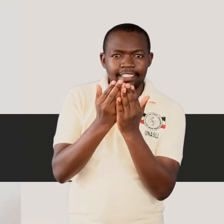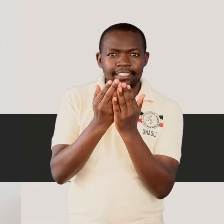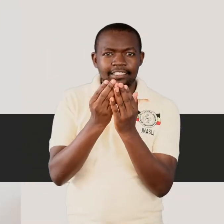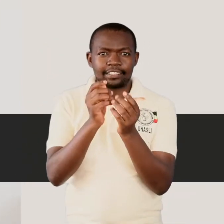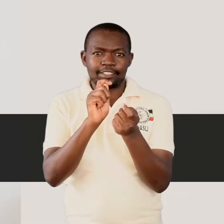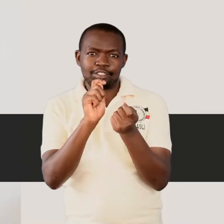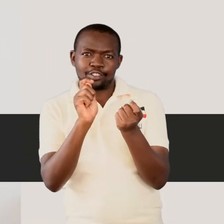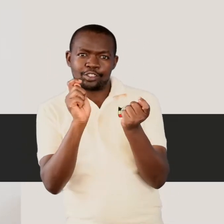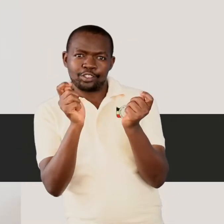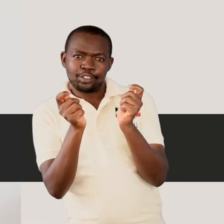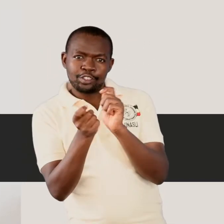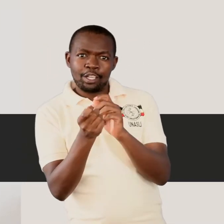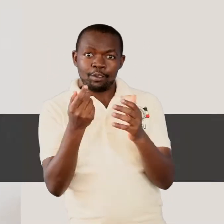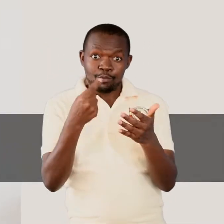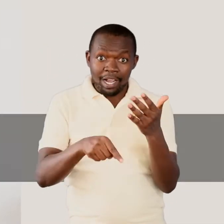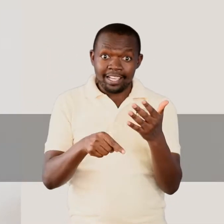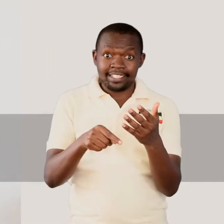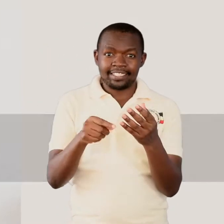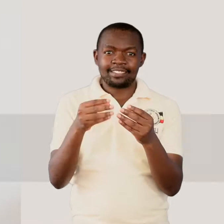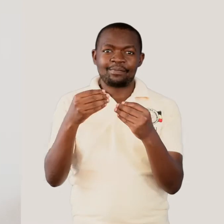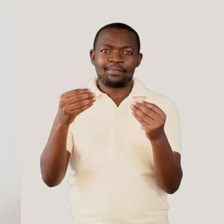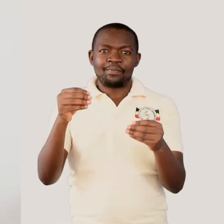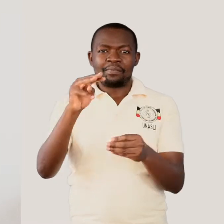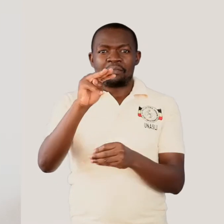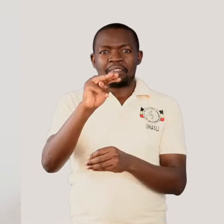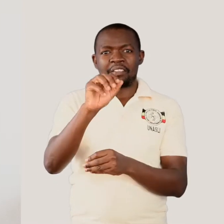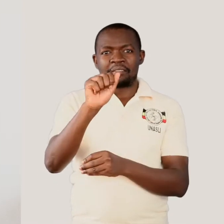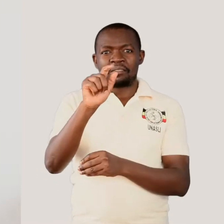Matter is all around us.